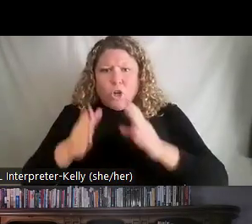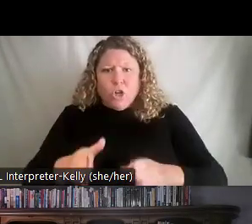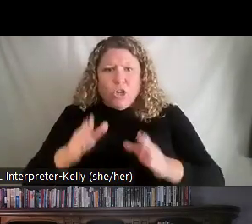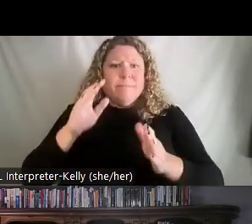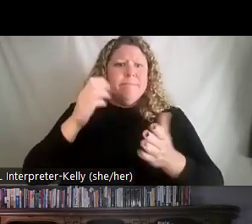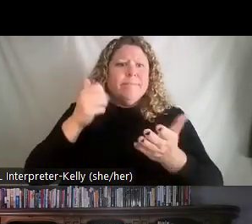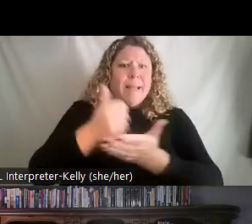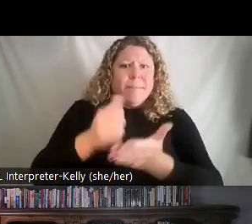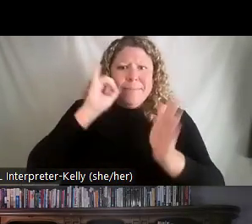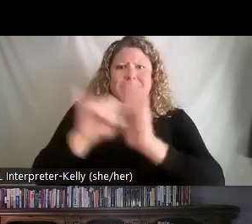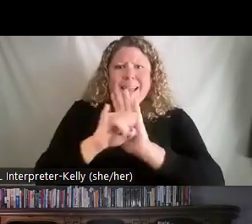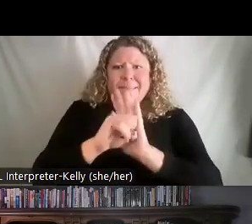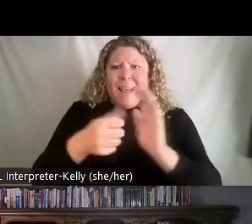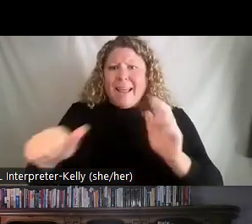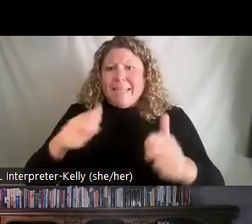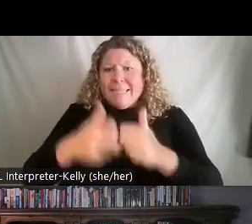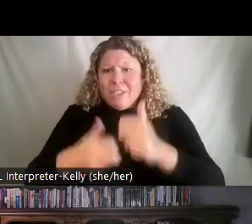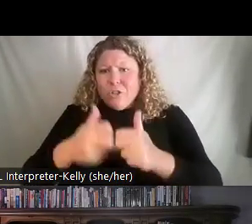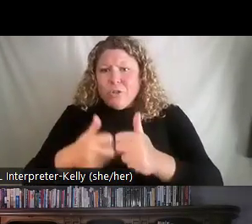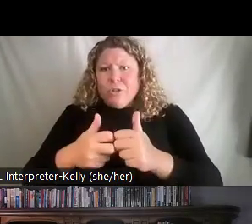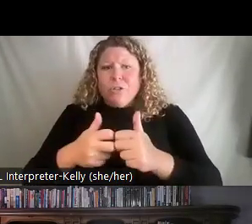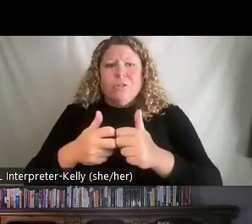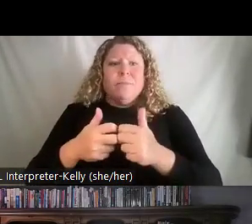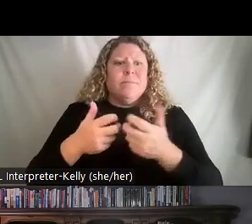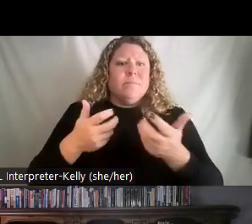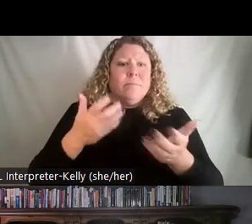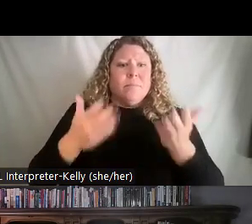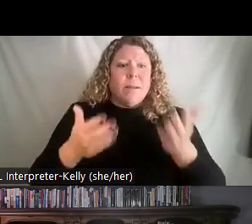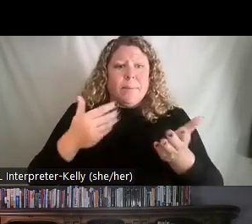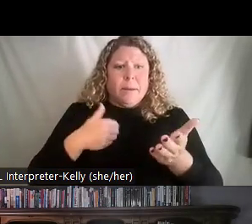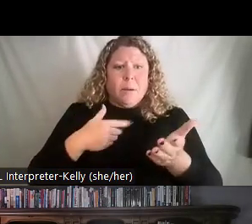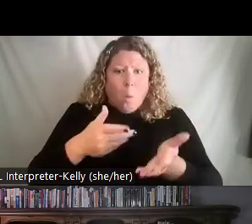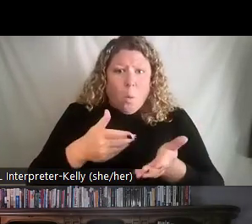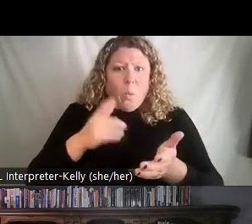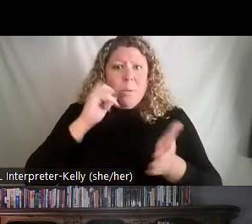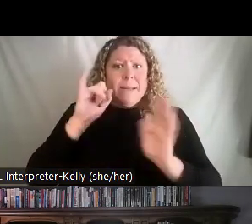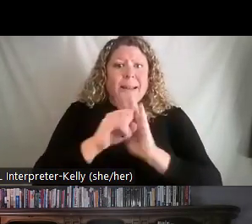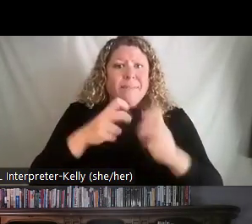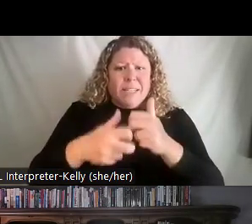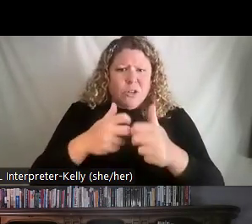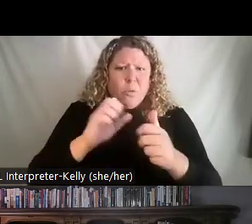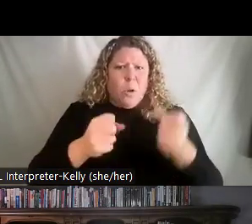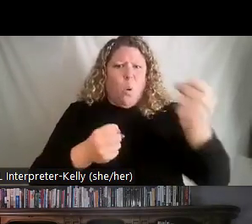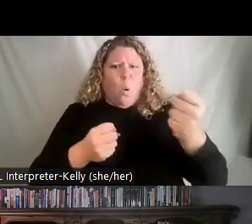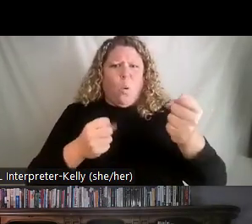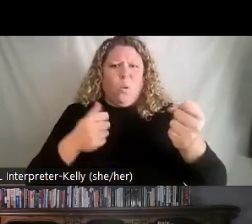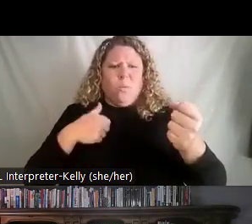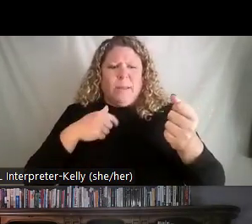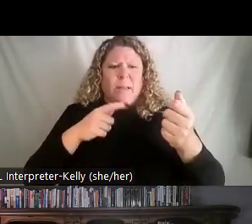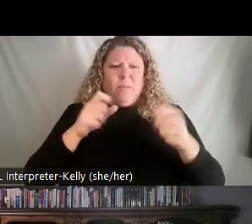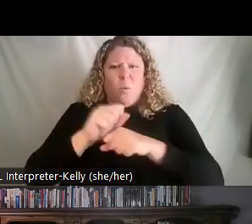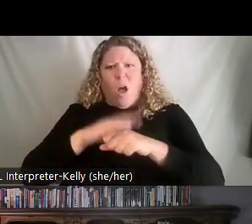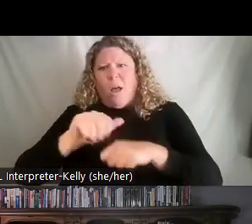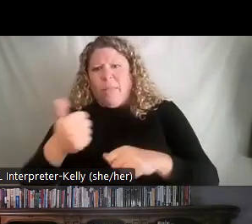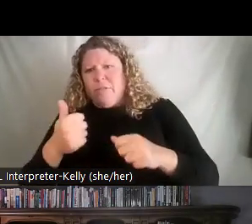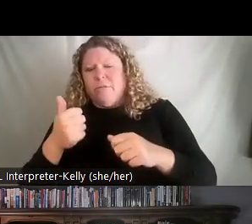issues, maybe even look at and identify root cause issues that we can come back and work with, remove those obstacles, those roadblocks. We're going